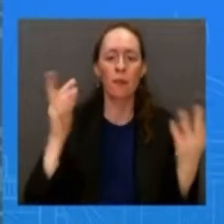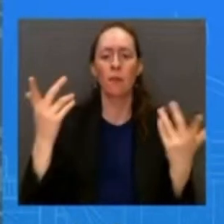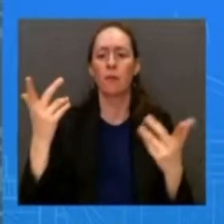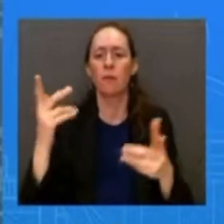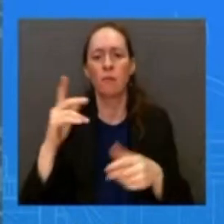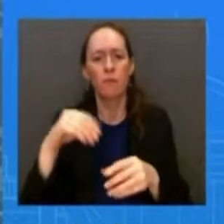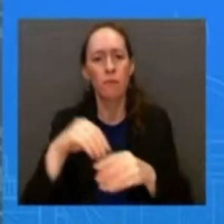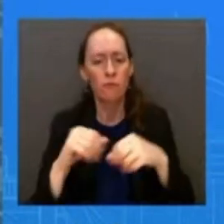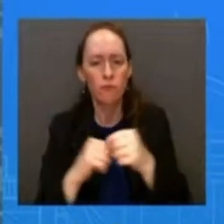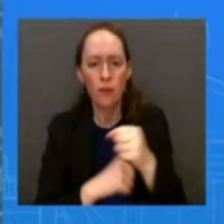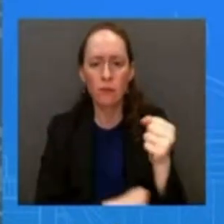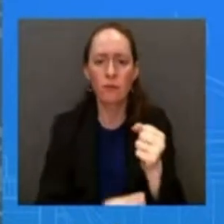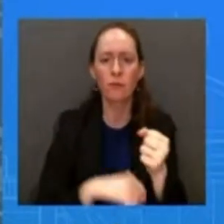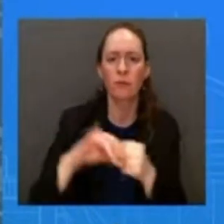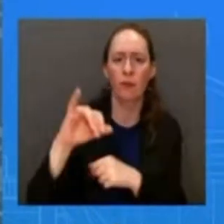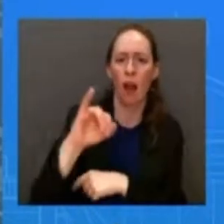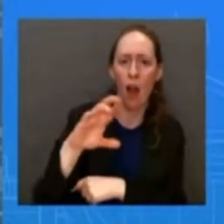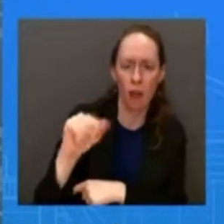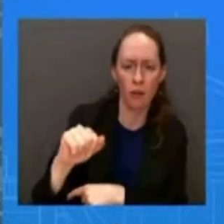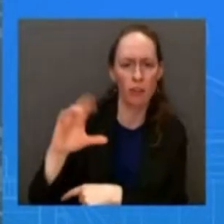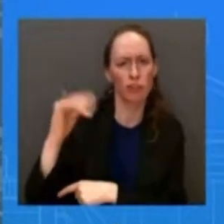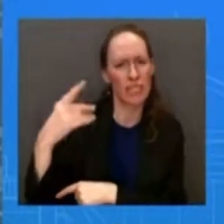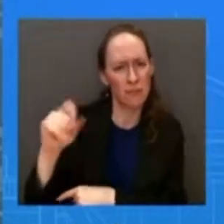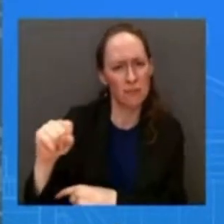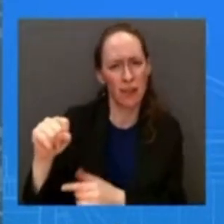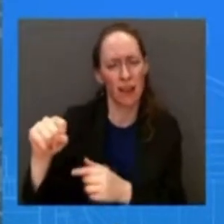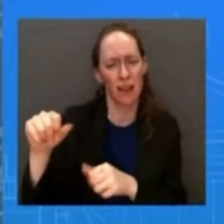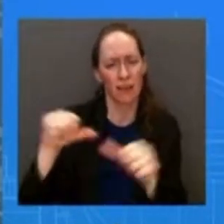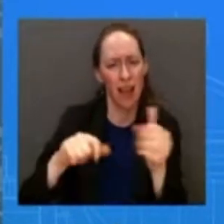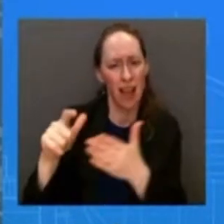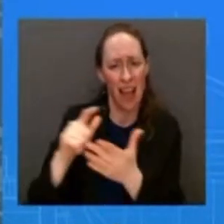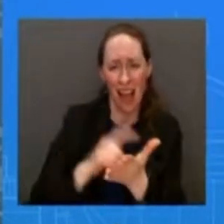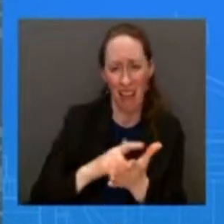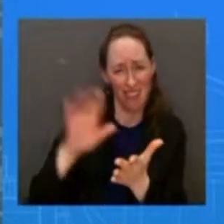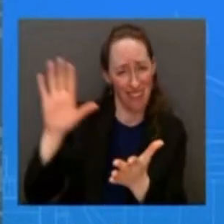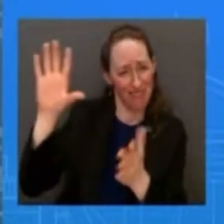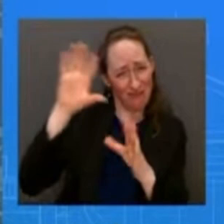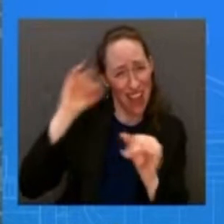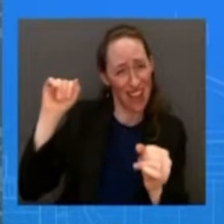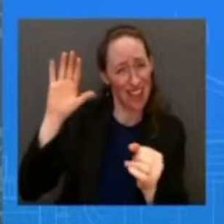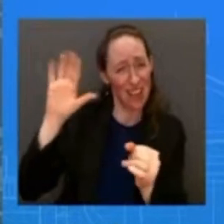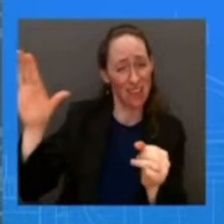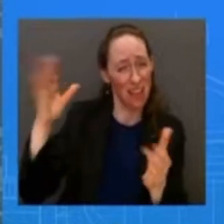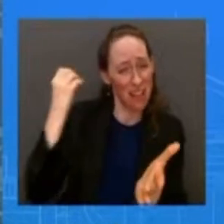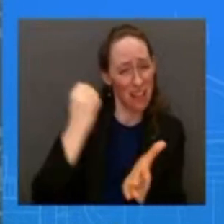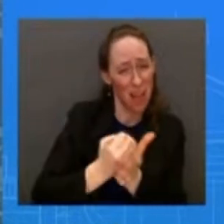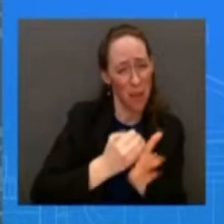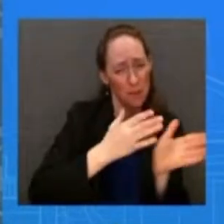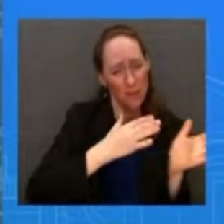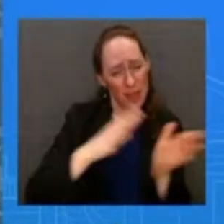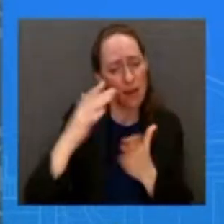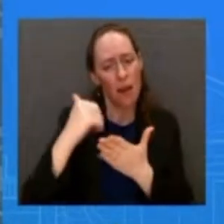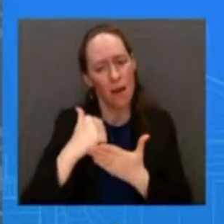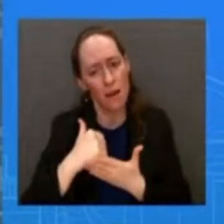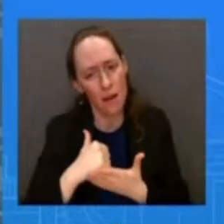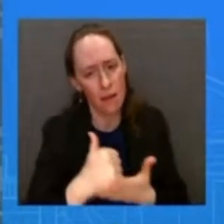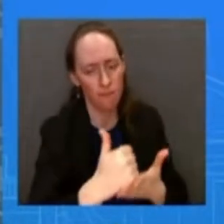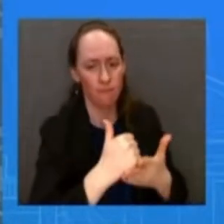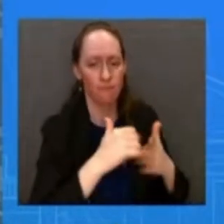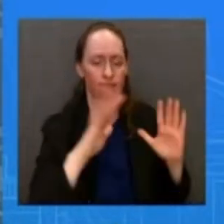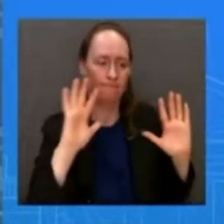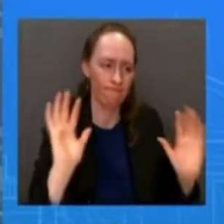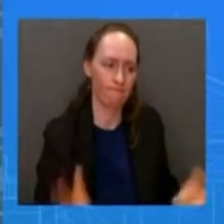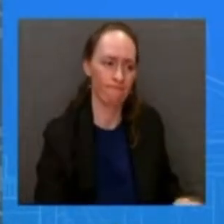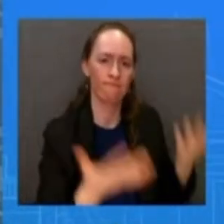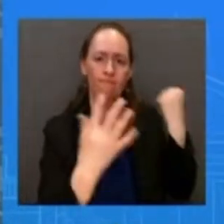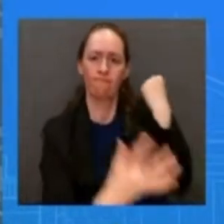part of the president's economic policies that has actually helped build an economy from the bottom up middle out and also bring manufacturing